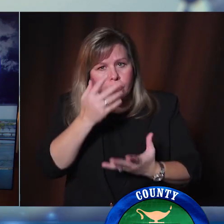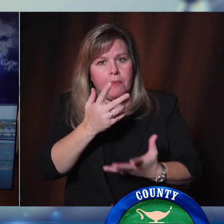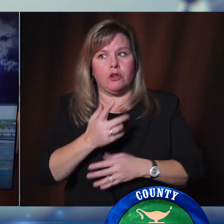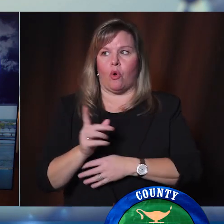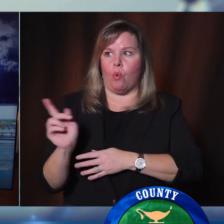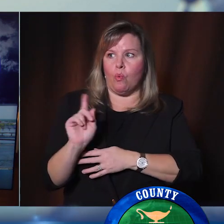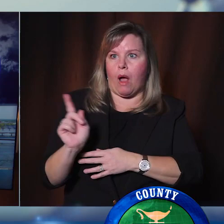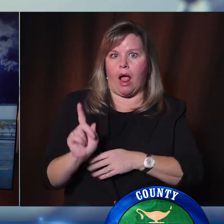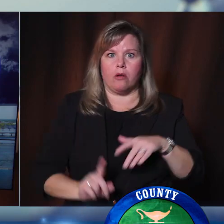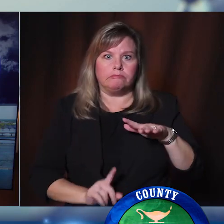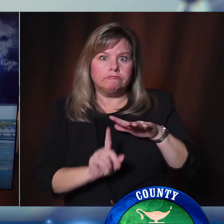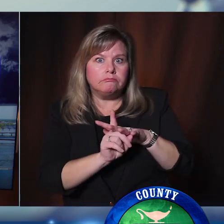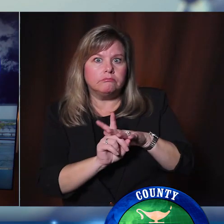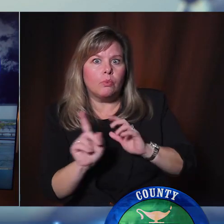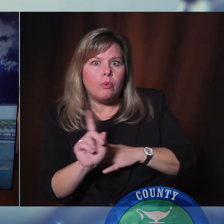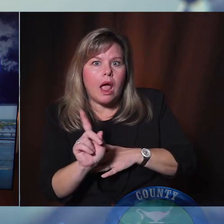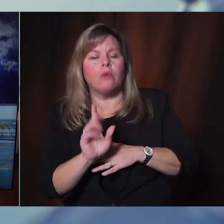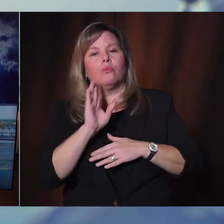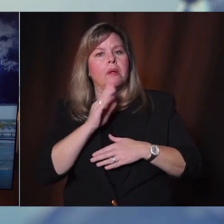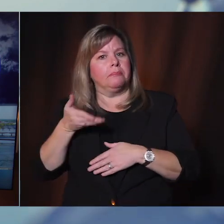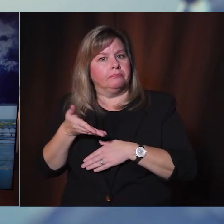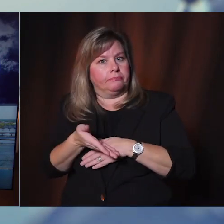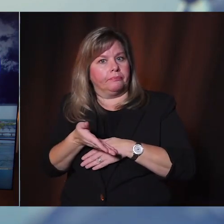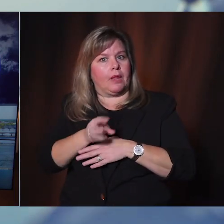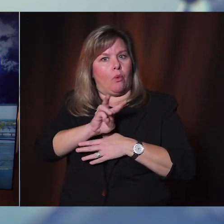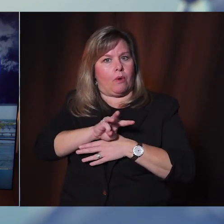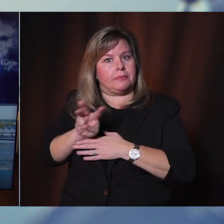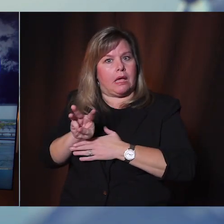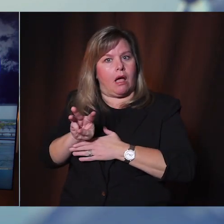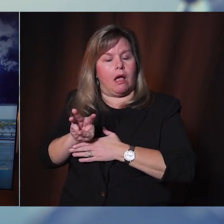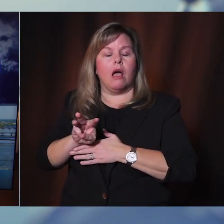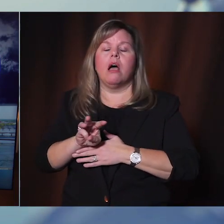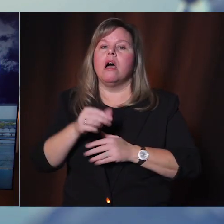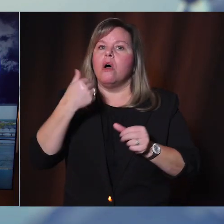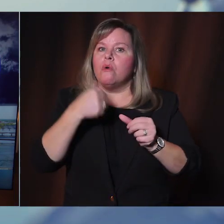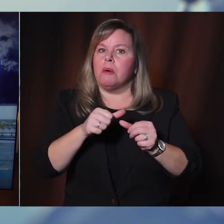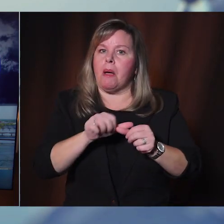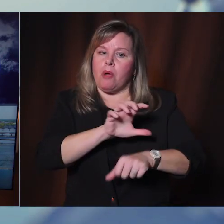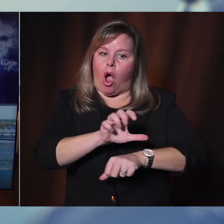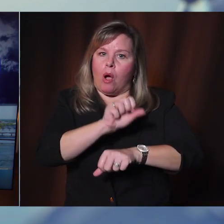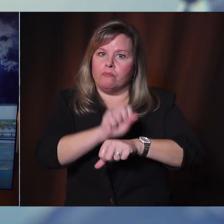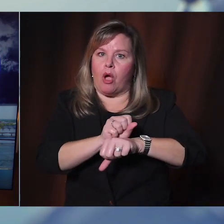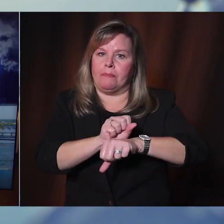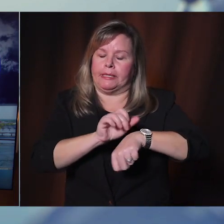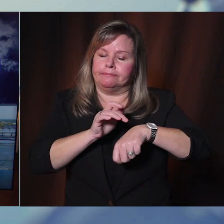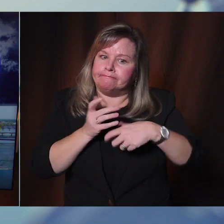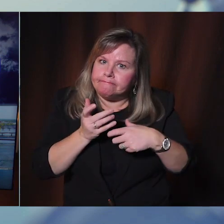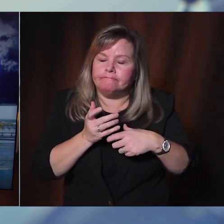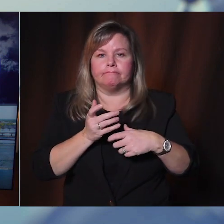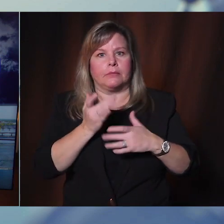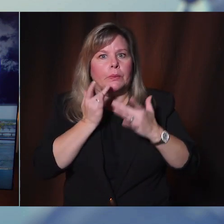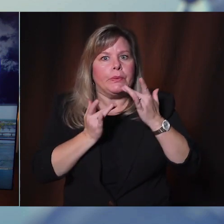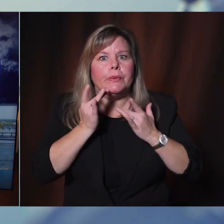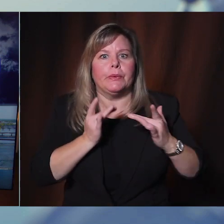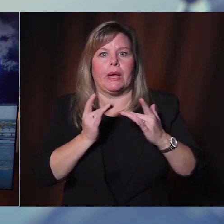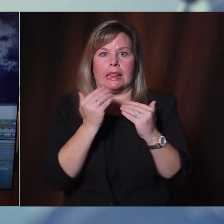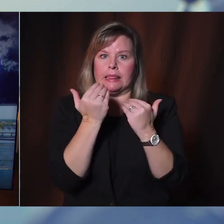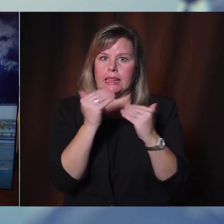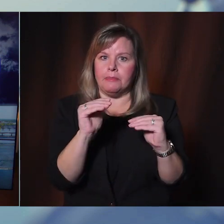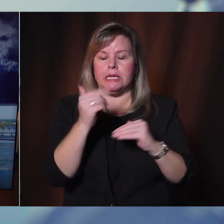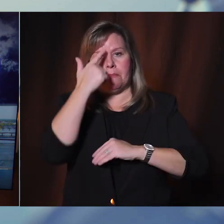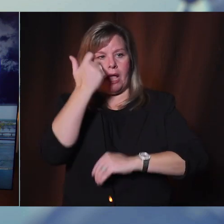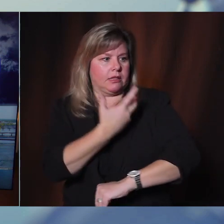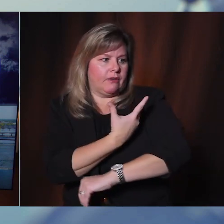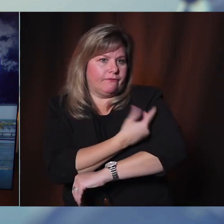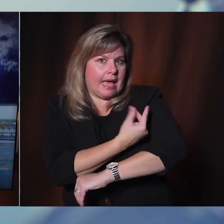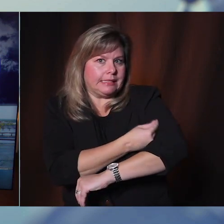However, please know that appointment slots are very limited because vaccine is very limited. Right now,